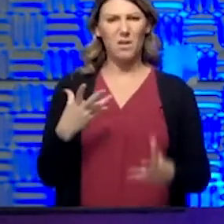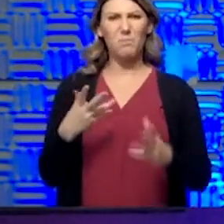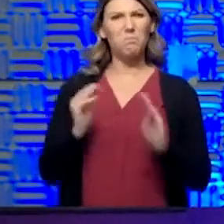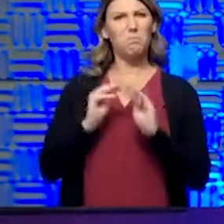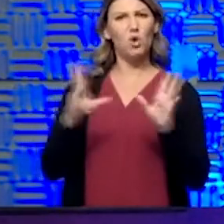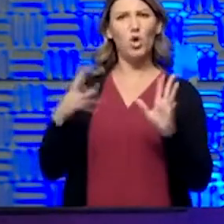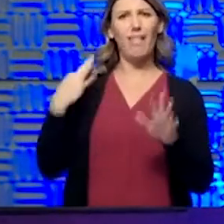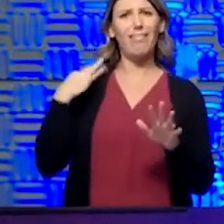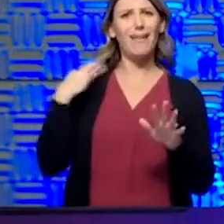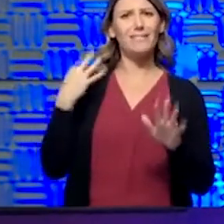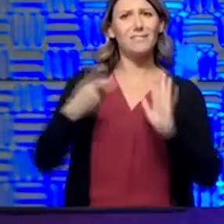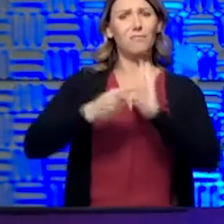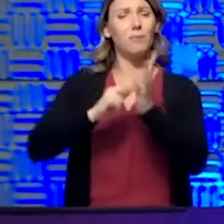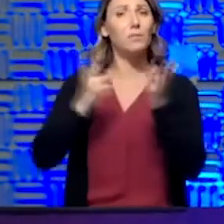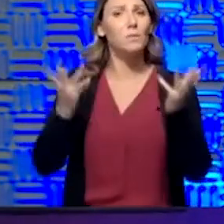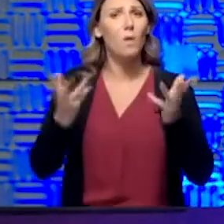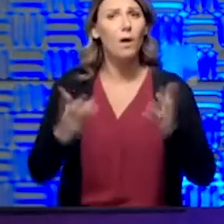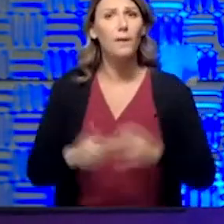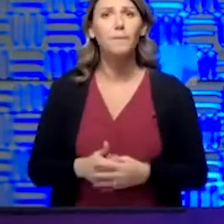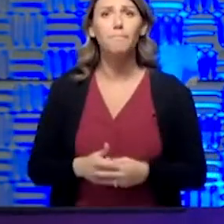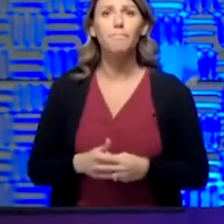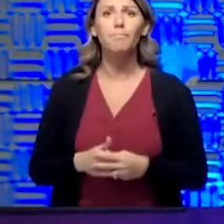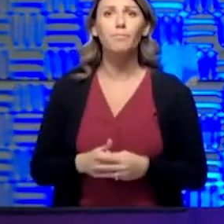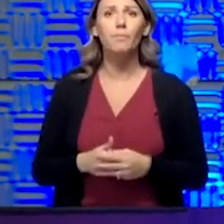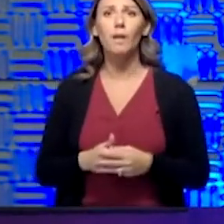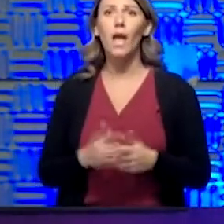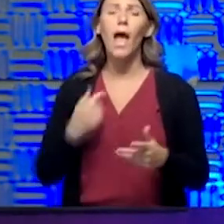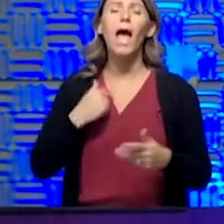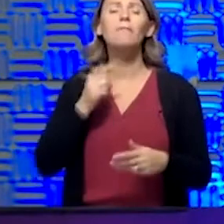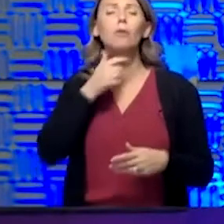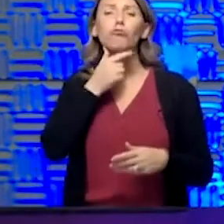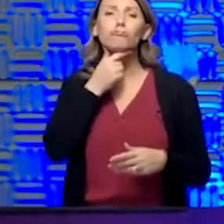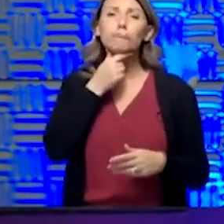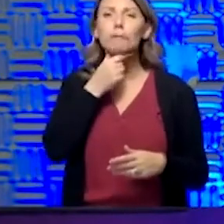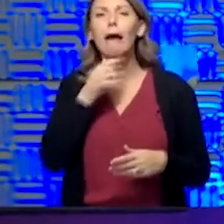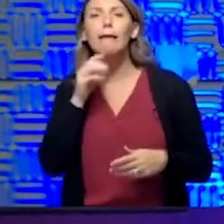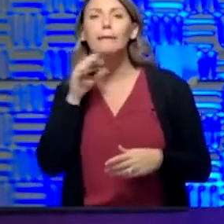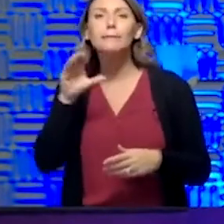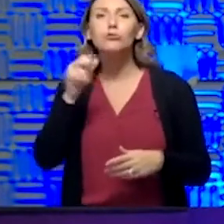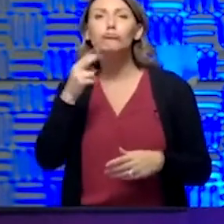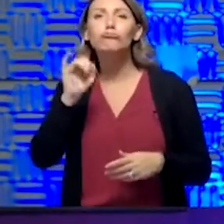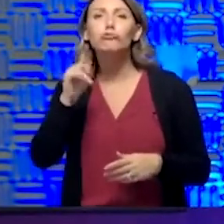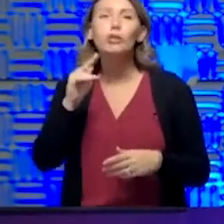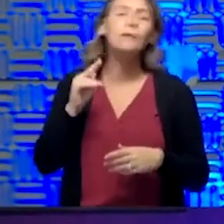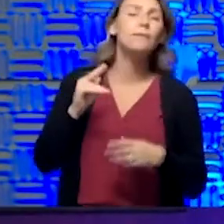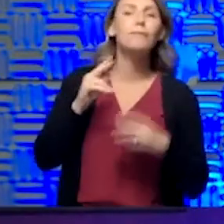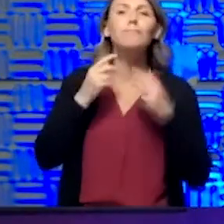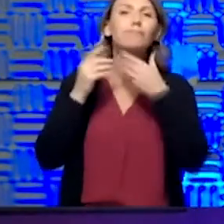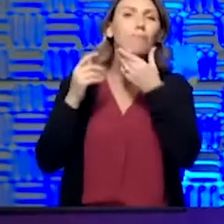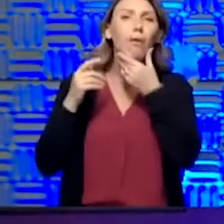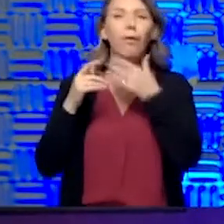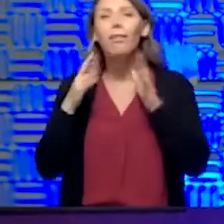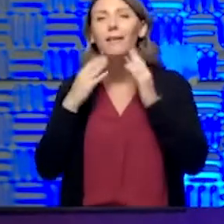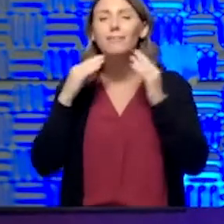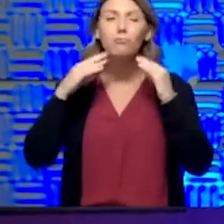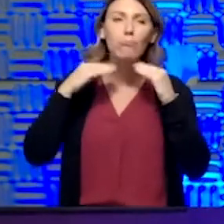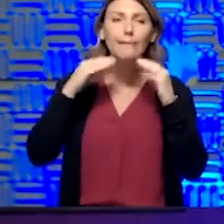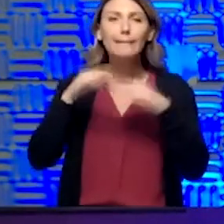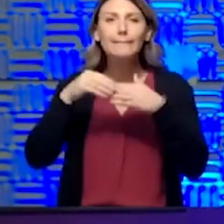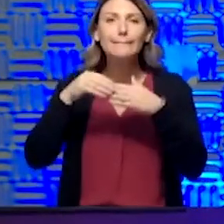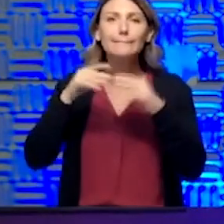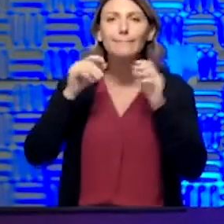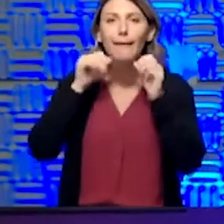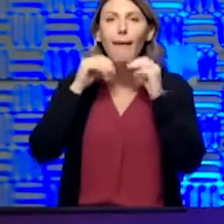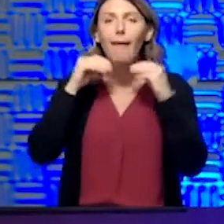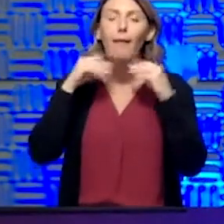elective case, is that, you know, I sometimes have a little saggy chin right there and I want to get that correct. But that's an elective case. And